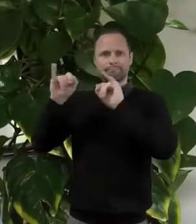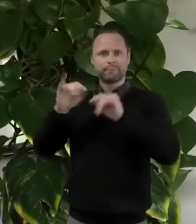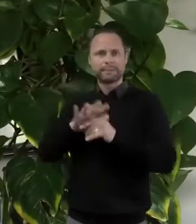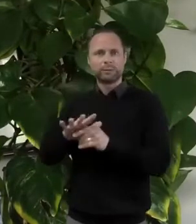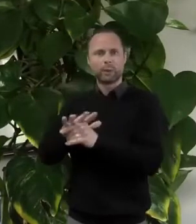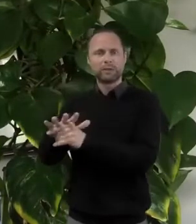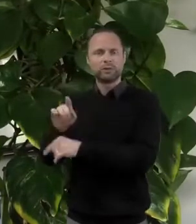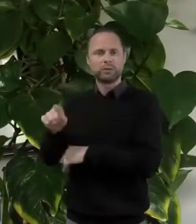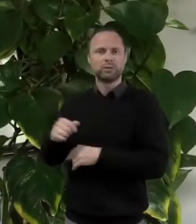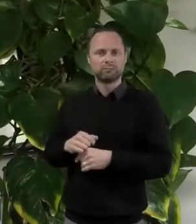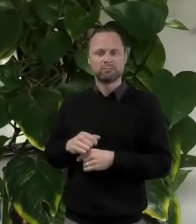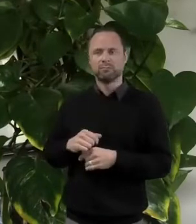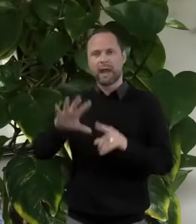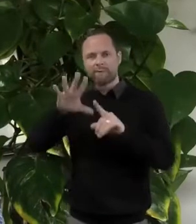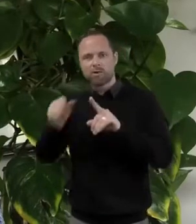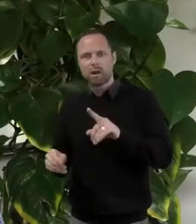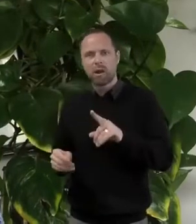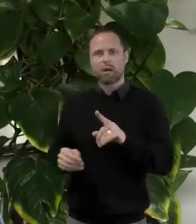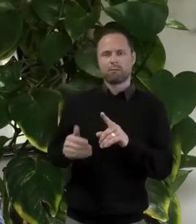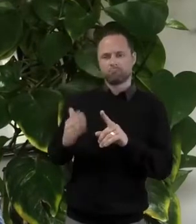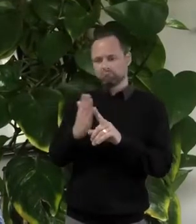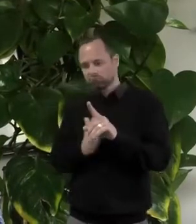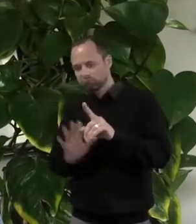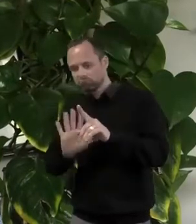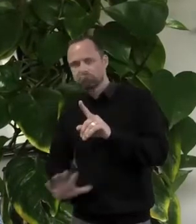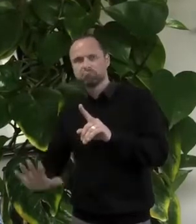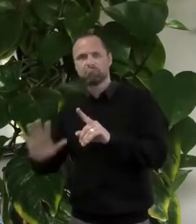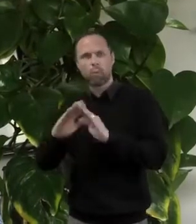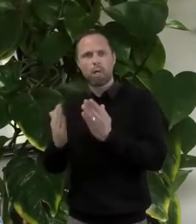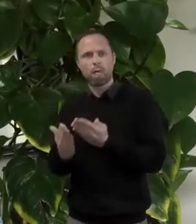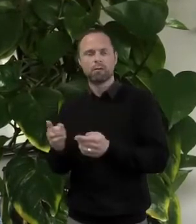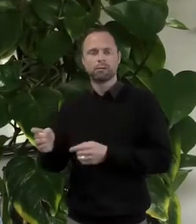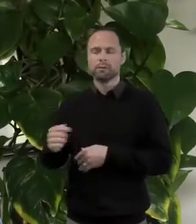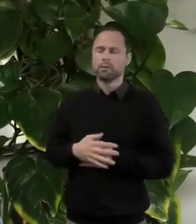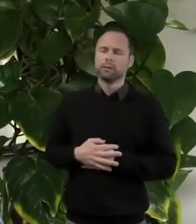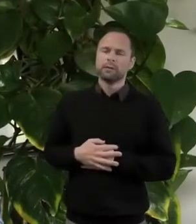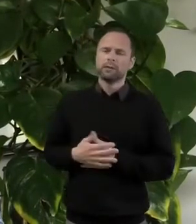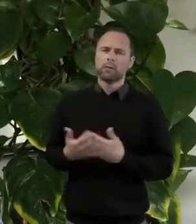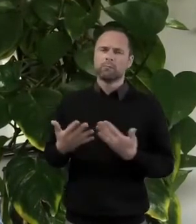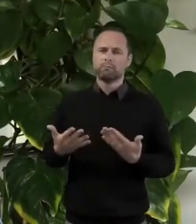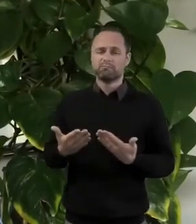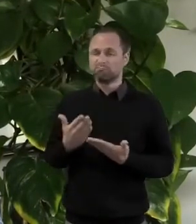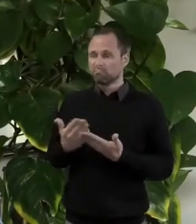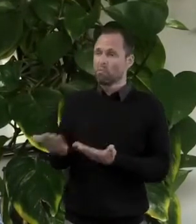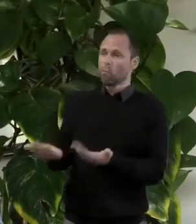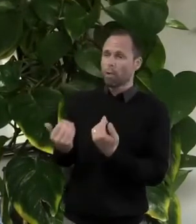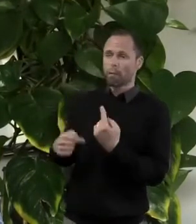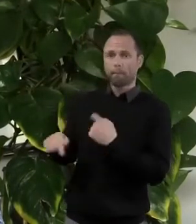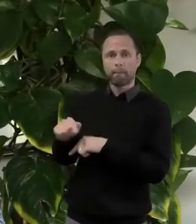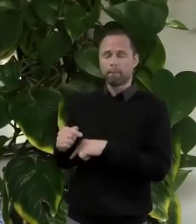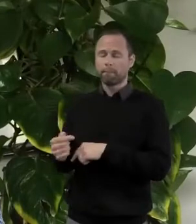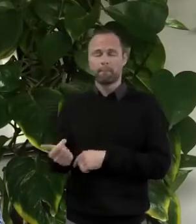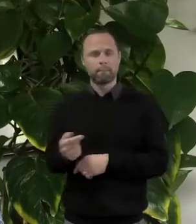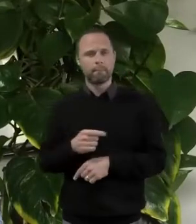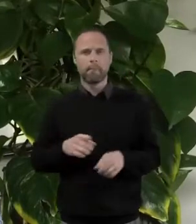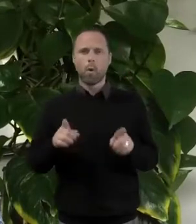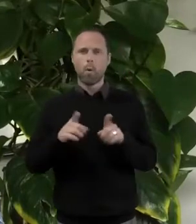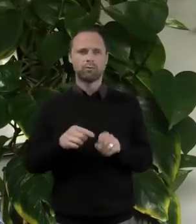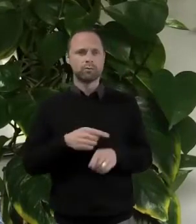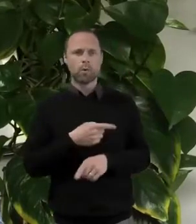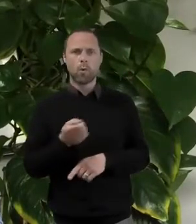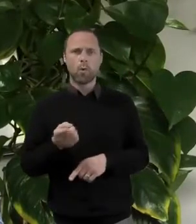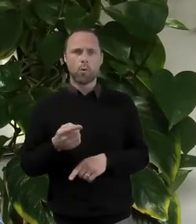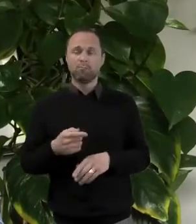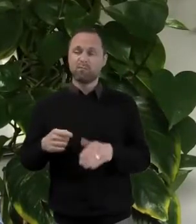countries and African countries. But it's not exclusively for these people, for refugee